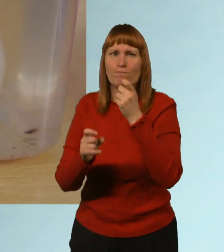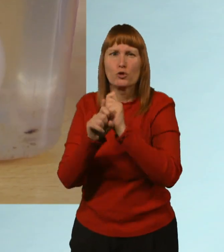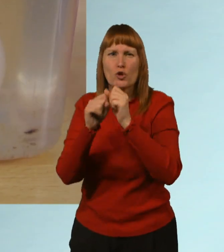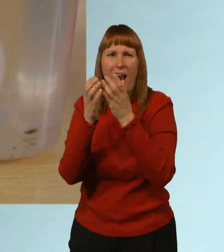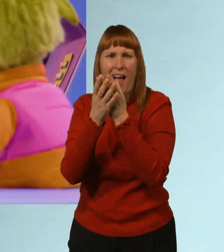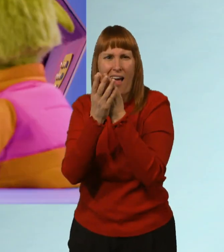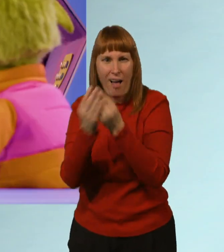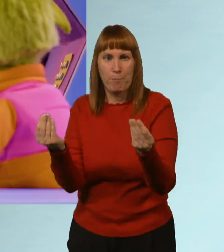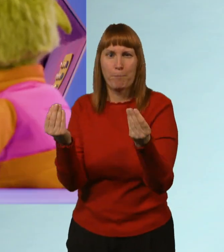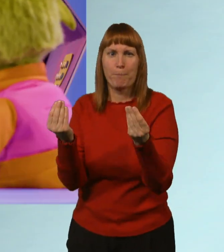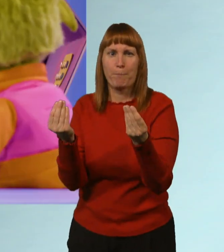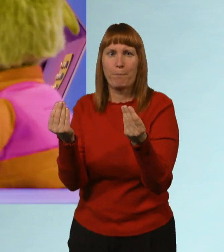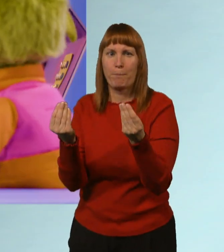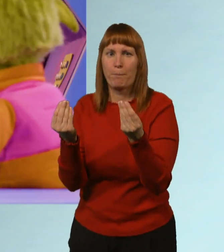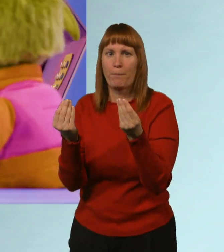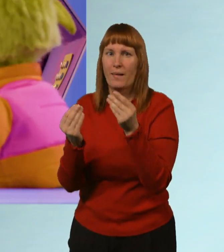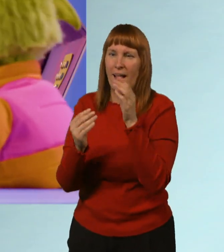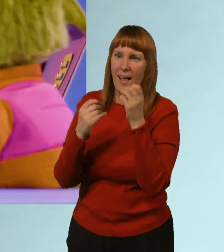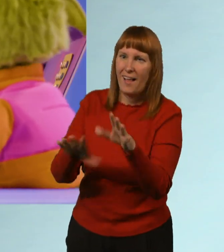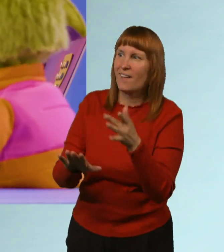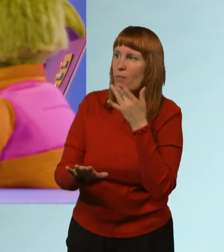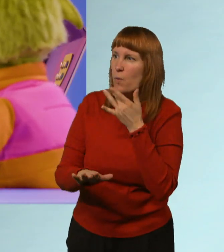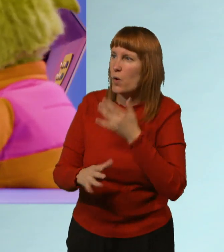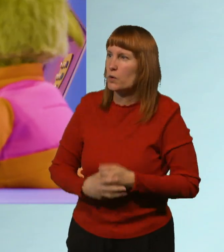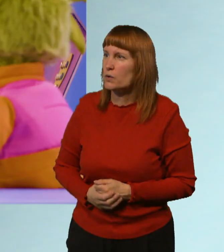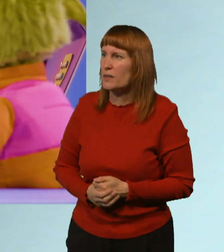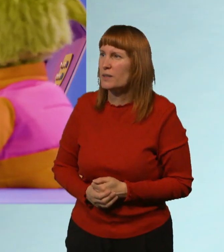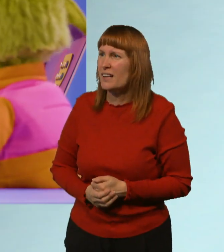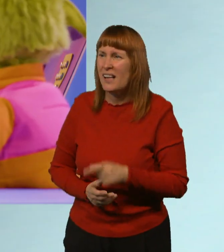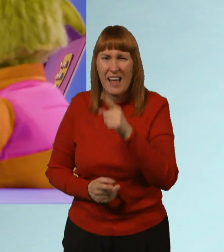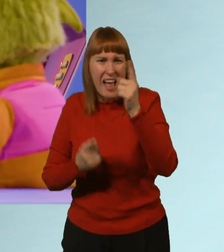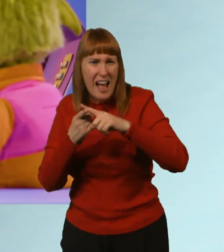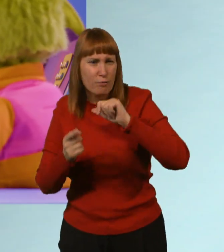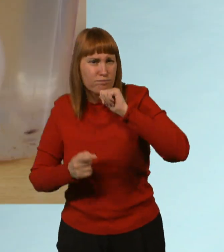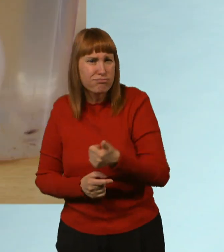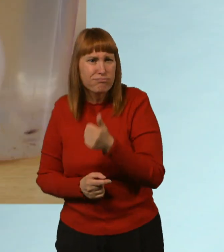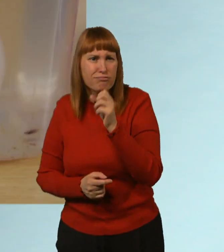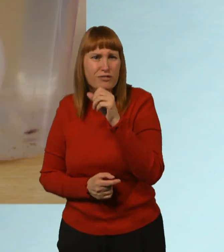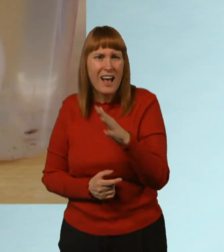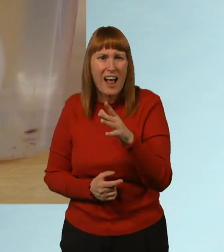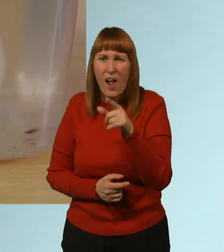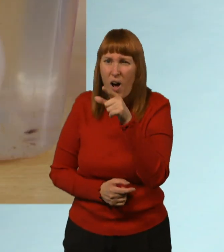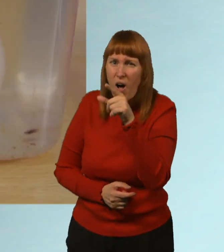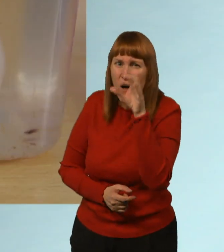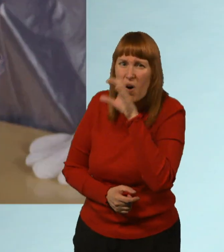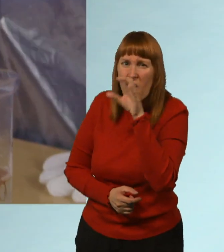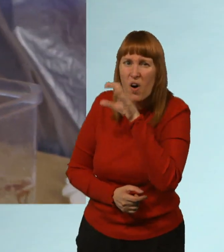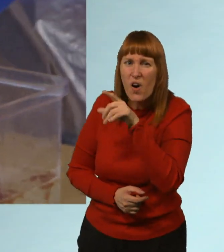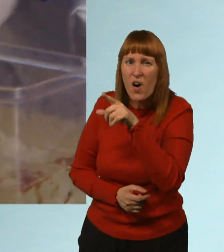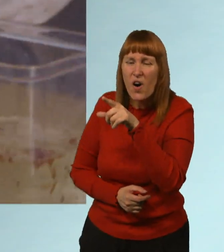those bits in the water. An egg with no shell. And look! Oh! You can see the yolk inside.